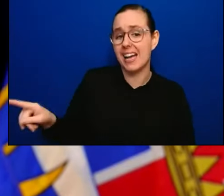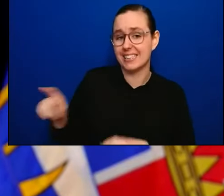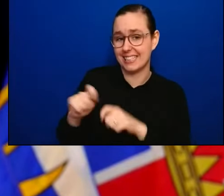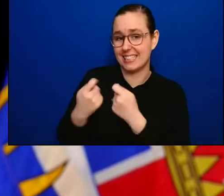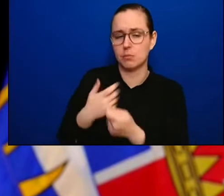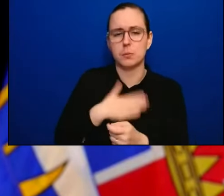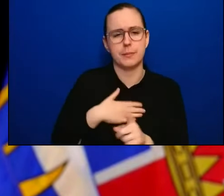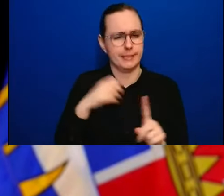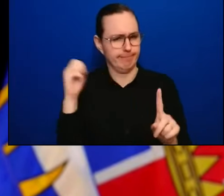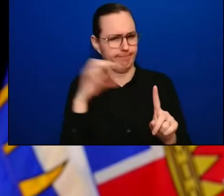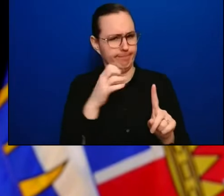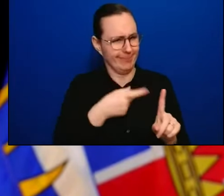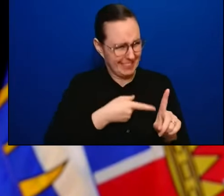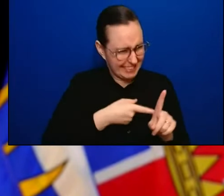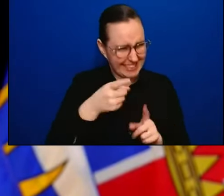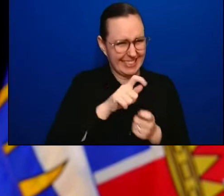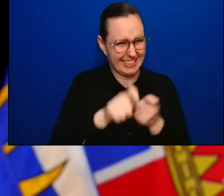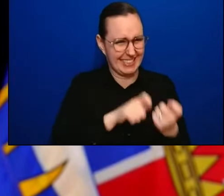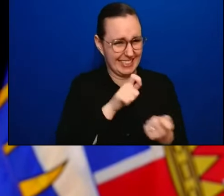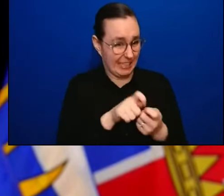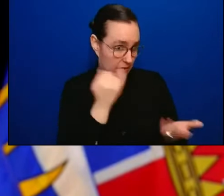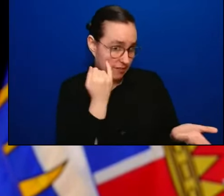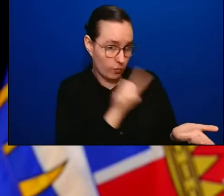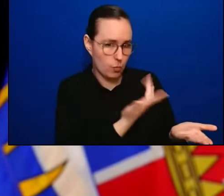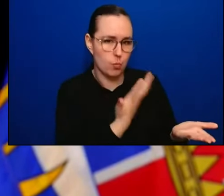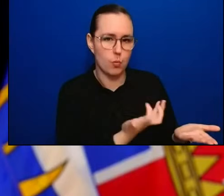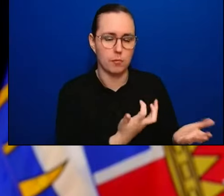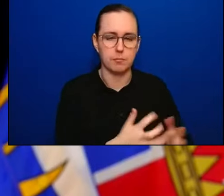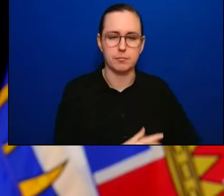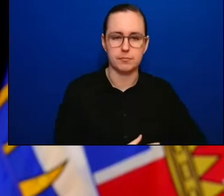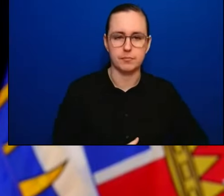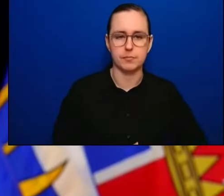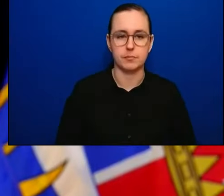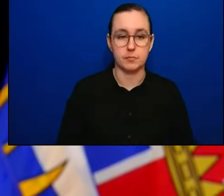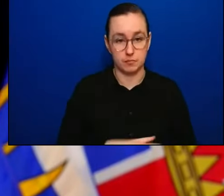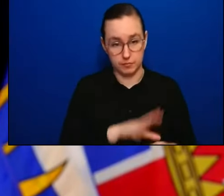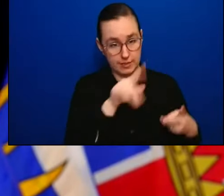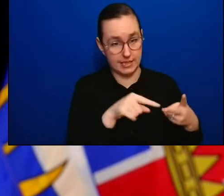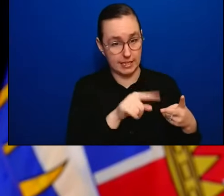what exactly it's going to look like if you like. Do you have a follow-up Lisa?